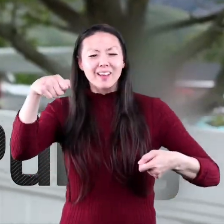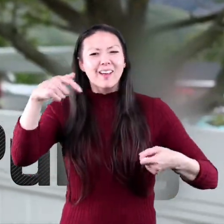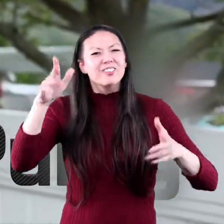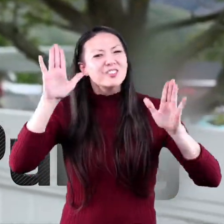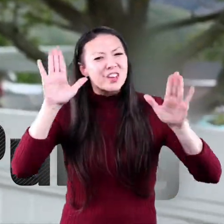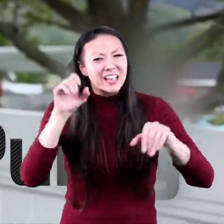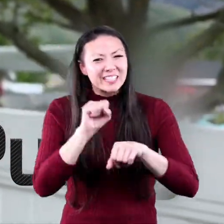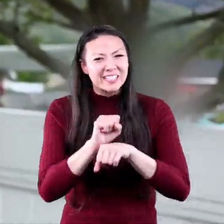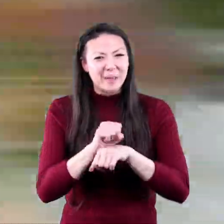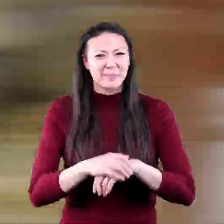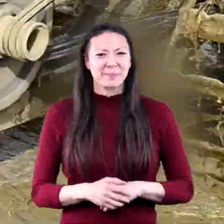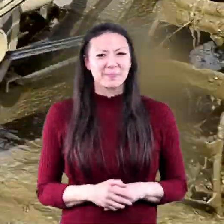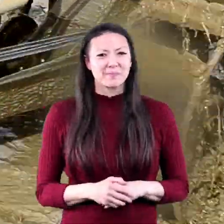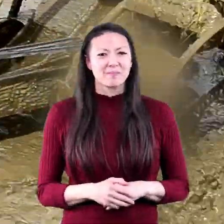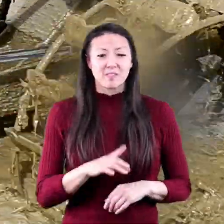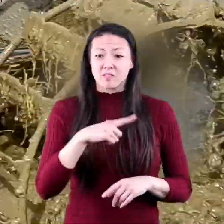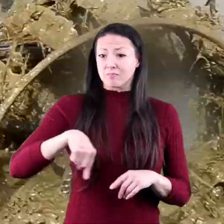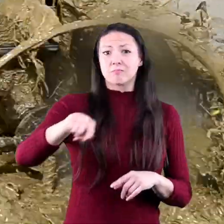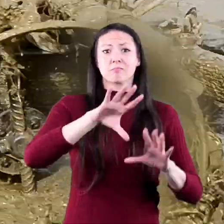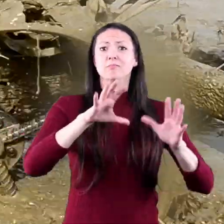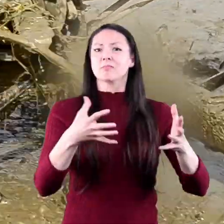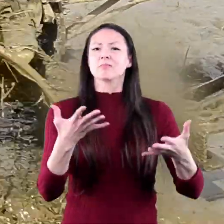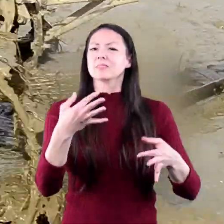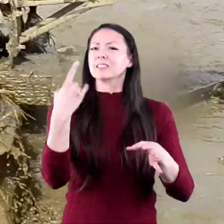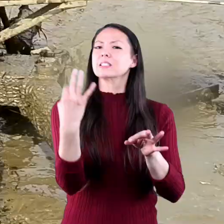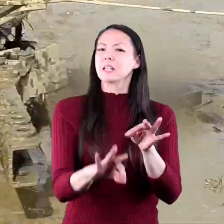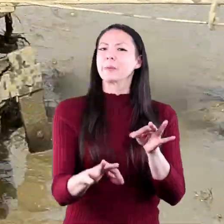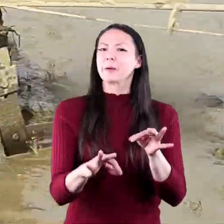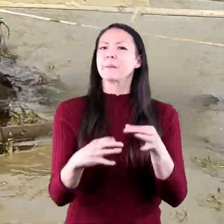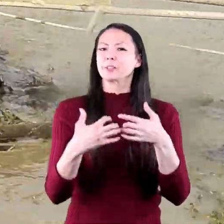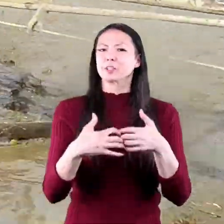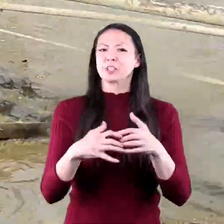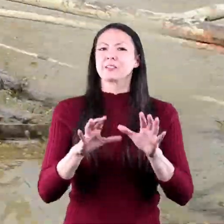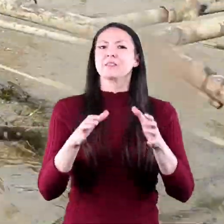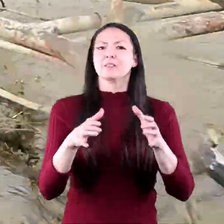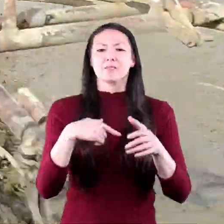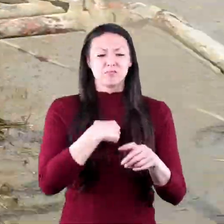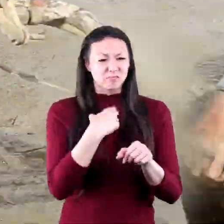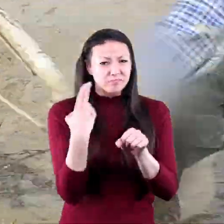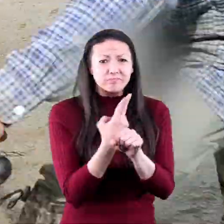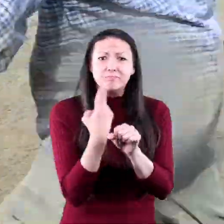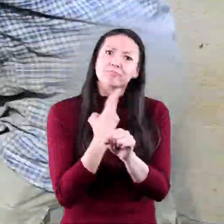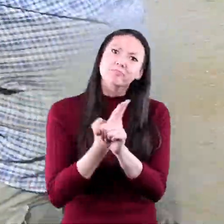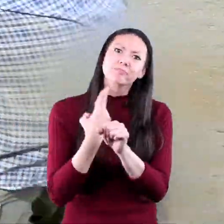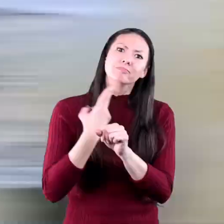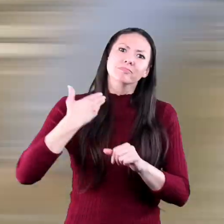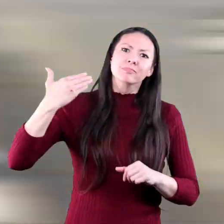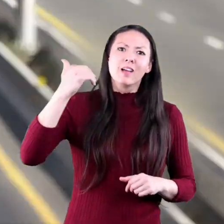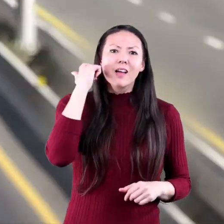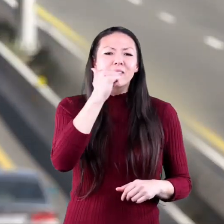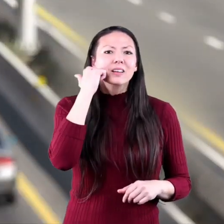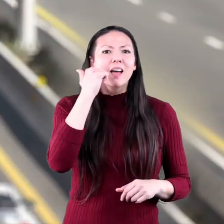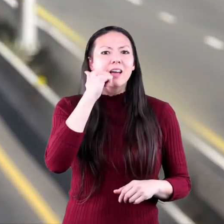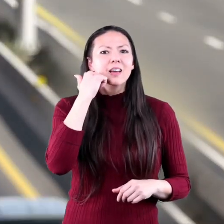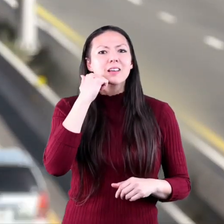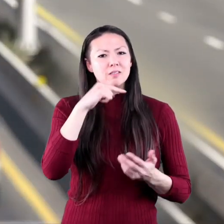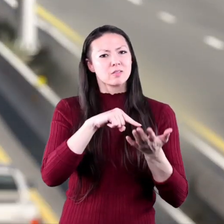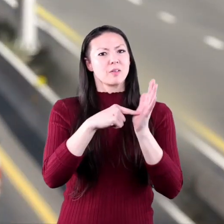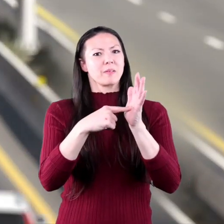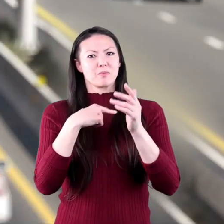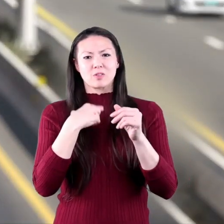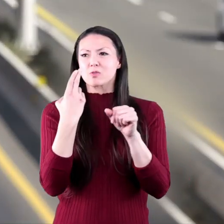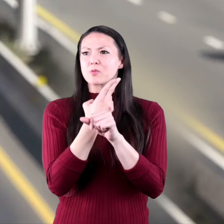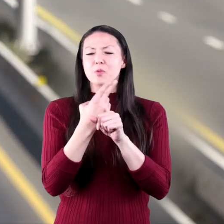Great job! These are the simple machines. They're around us every day. And when you assemble